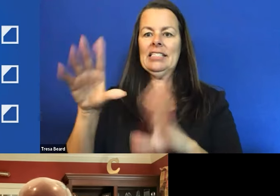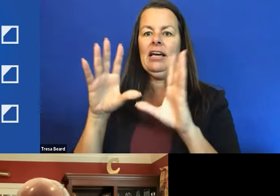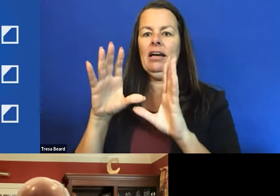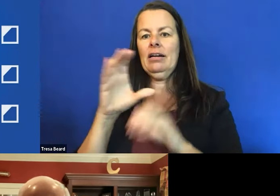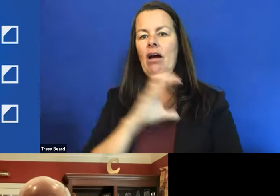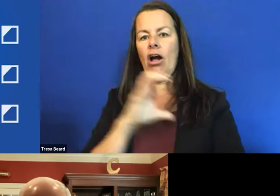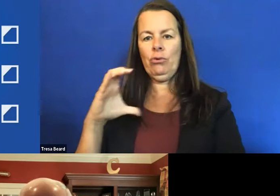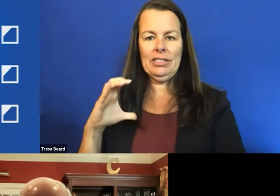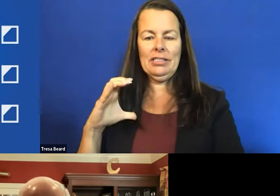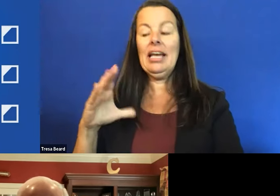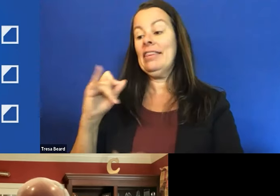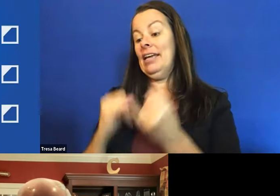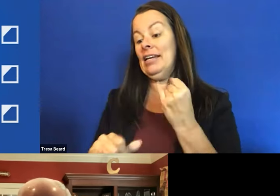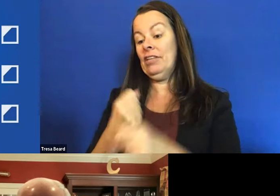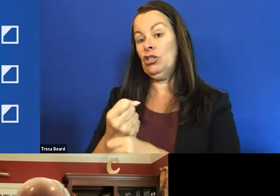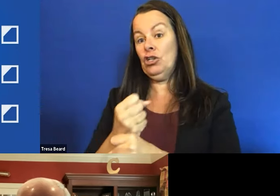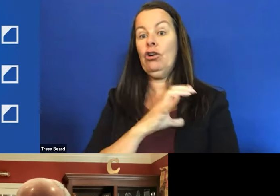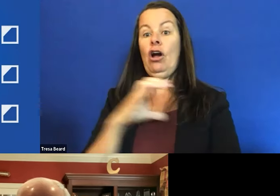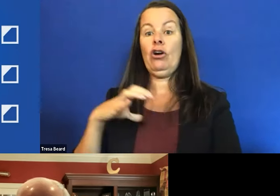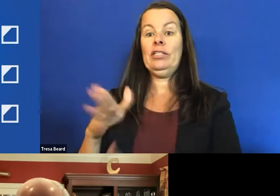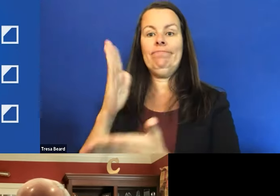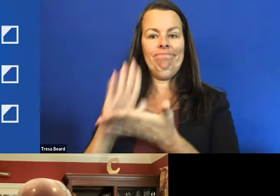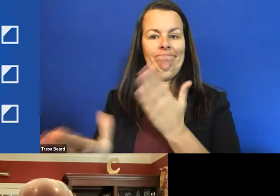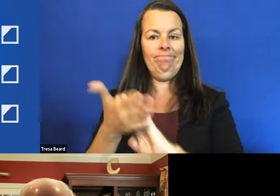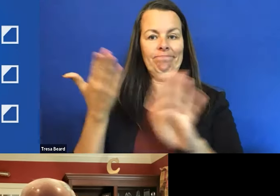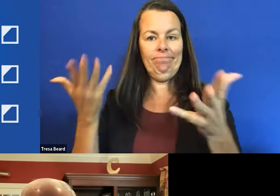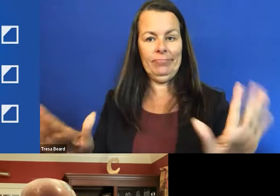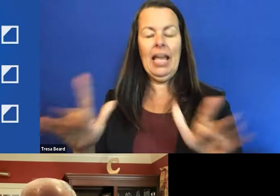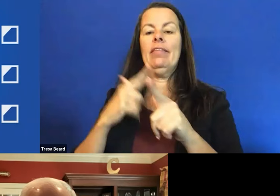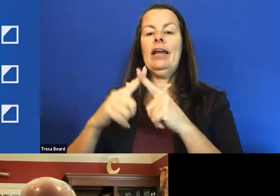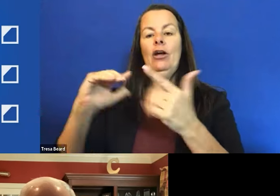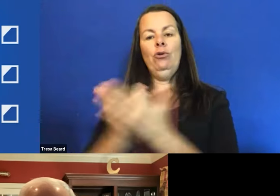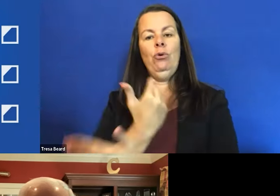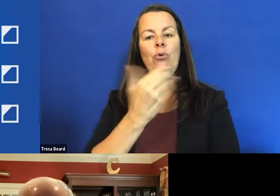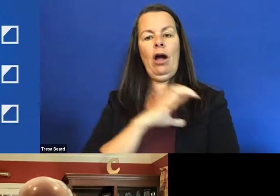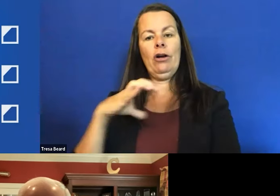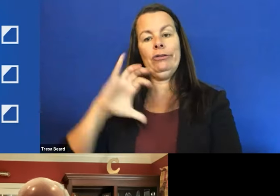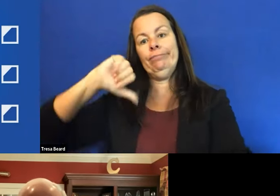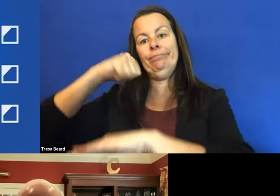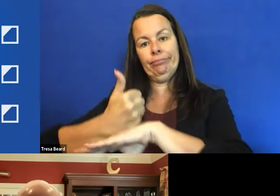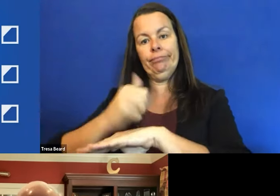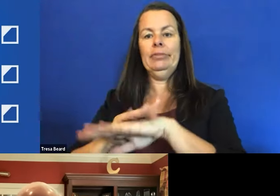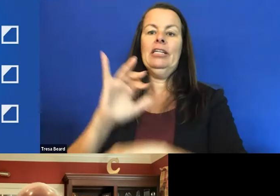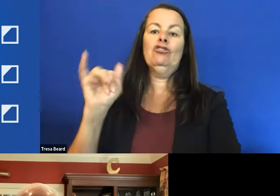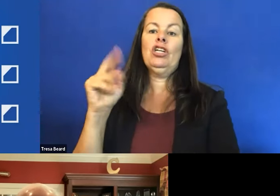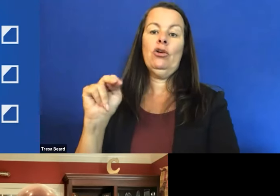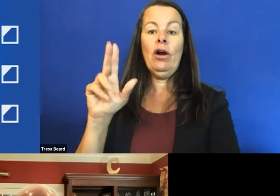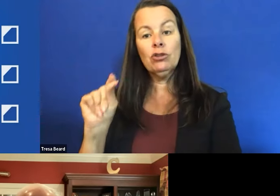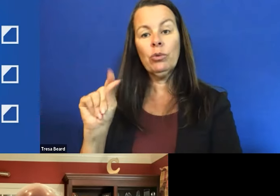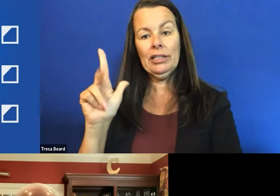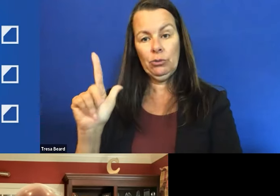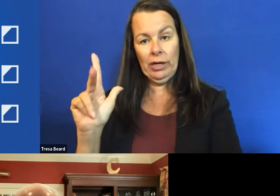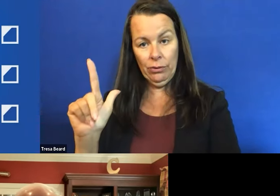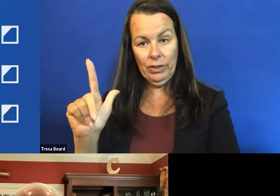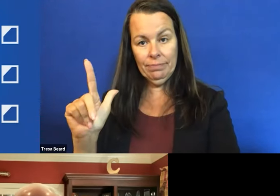adjourns, and then a new Congress is established in January of 2023. So we hope at